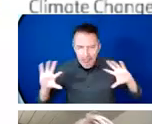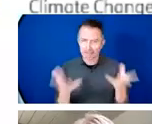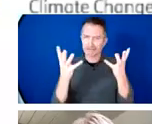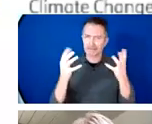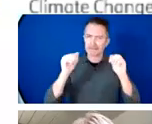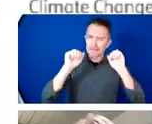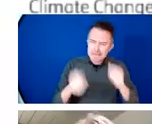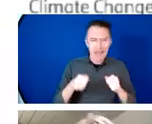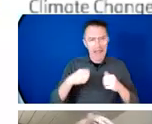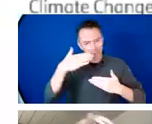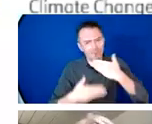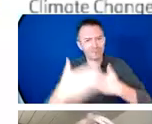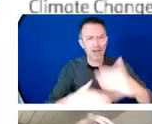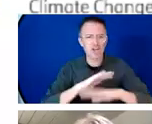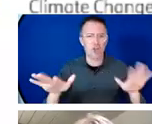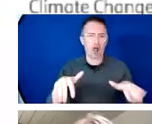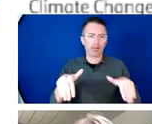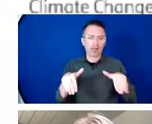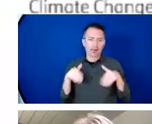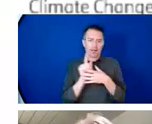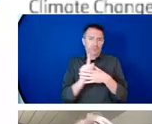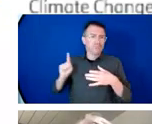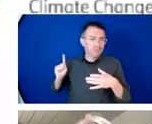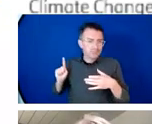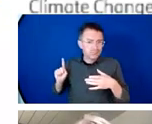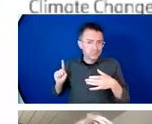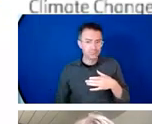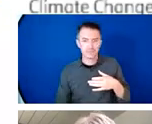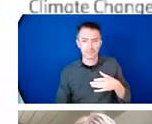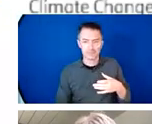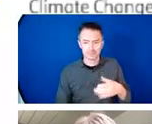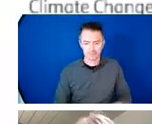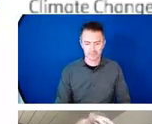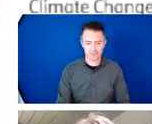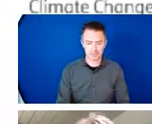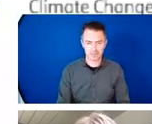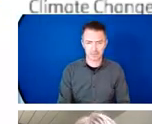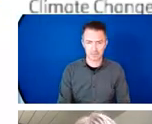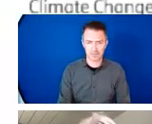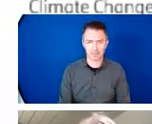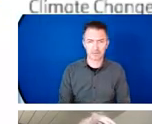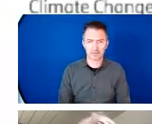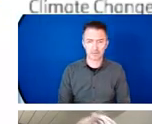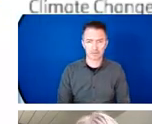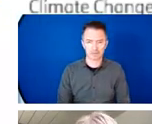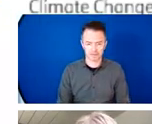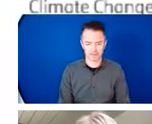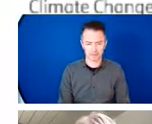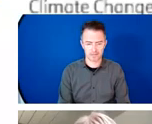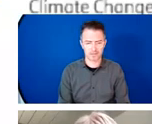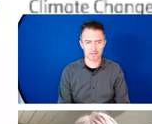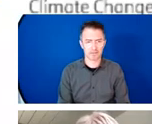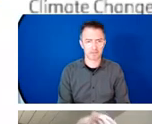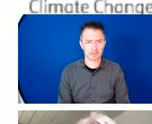the gaps in our understanding. It's crucial that we gather evidence on the impacts of climate change on